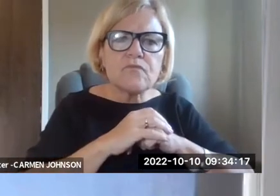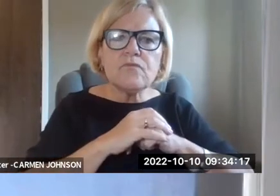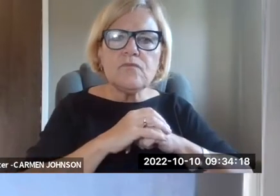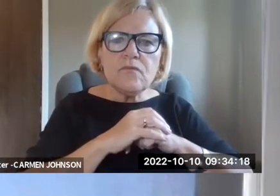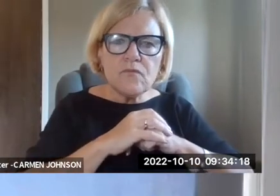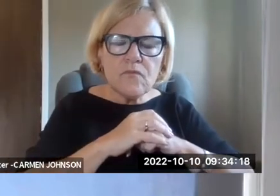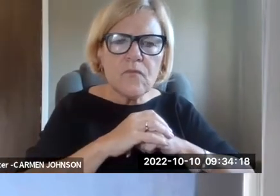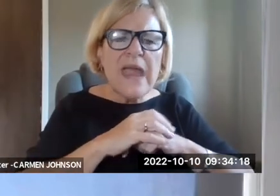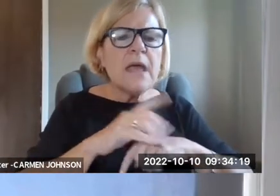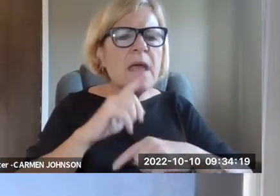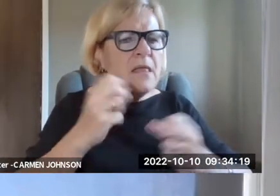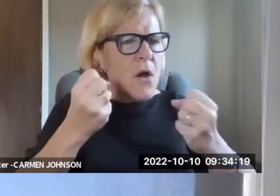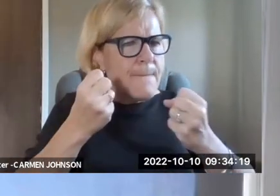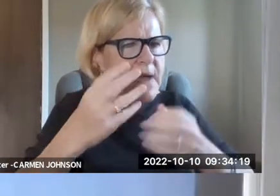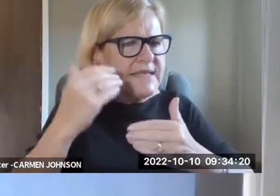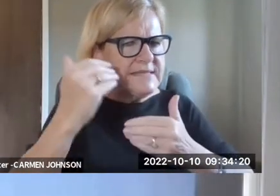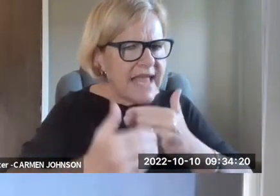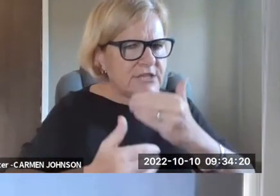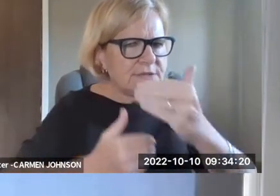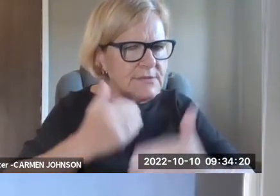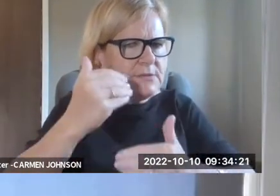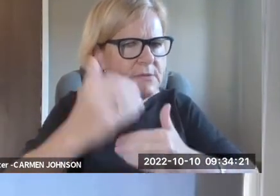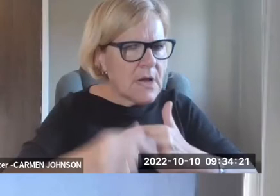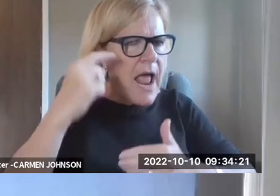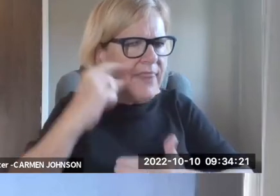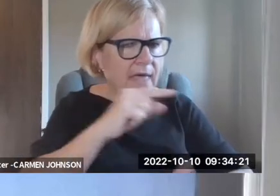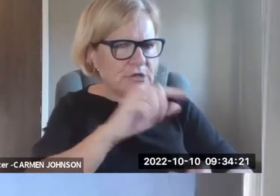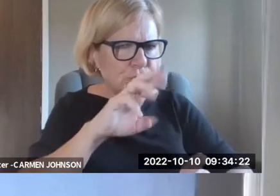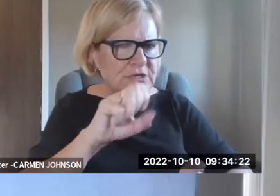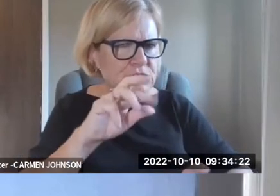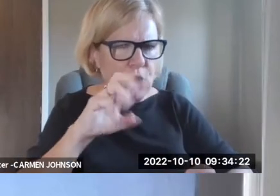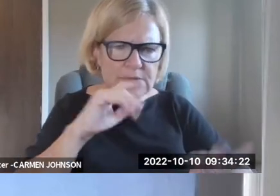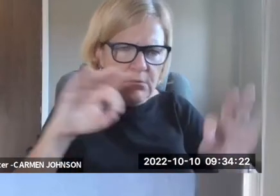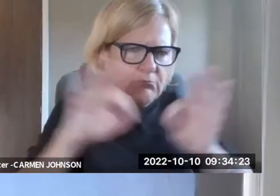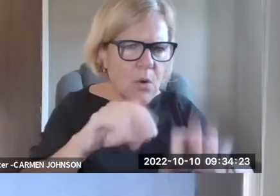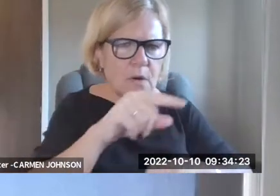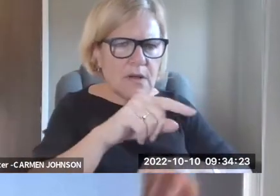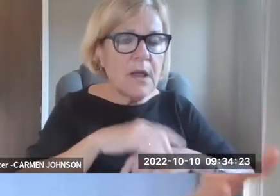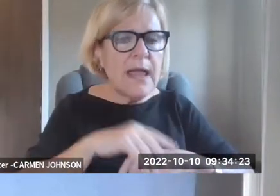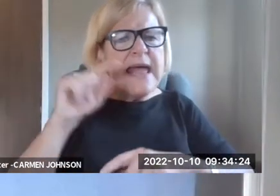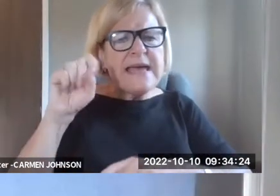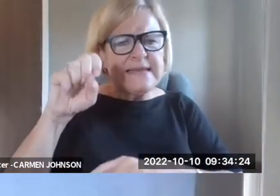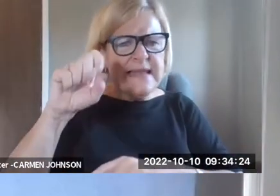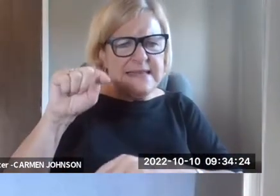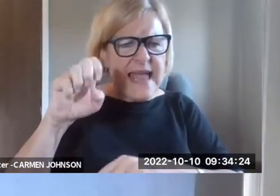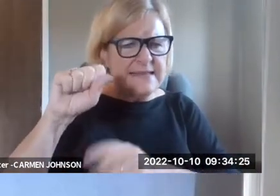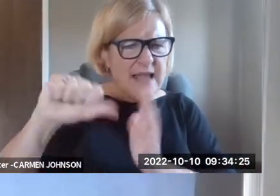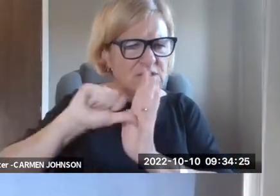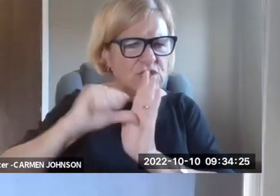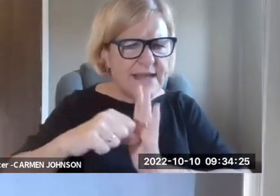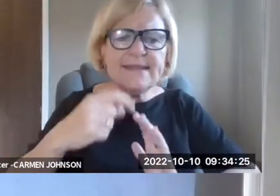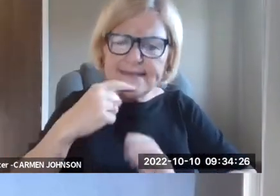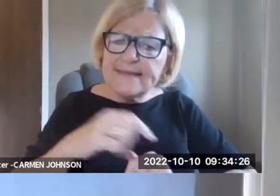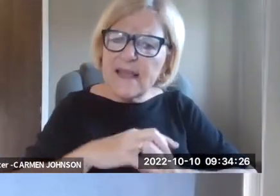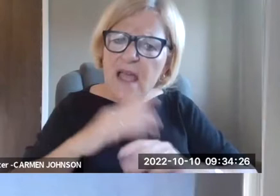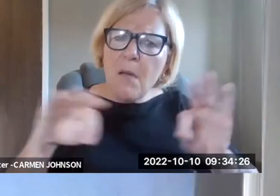think about settlement. Um, but I want to back up and say, uh, that there are a lot of stages at which I think